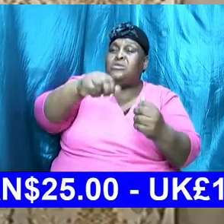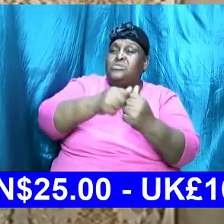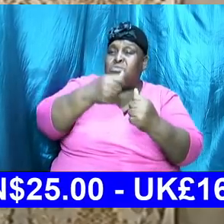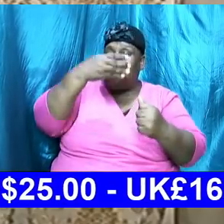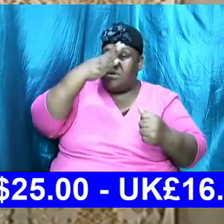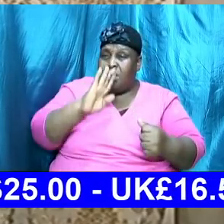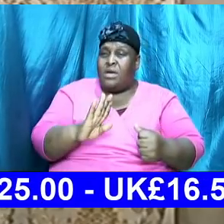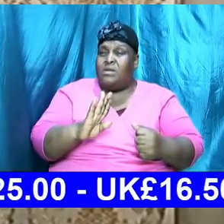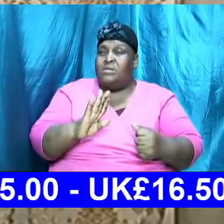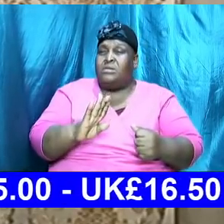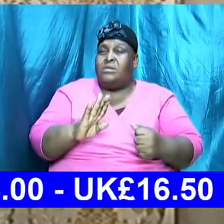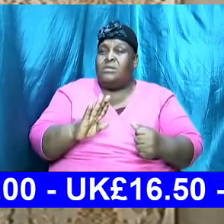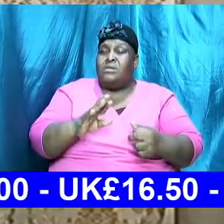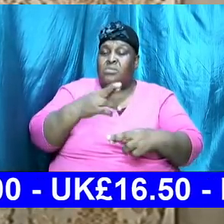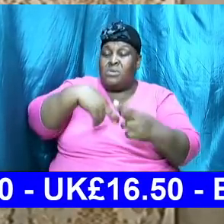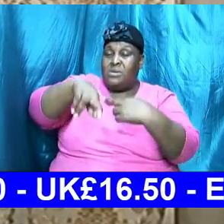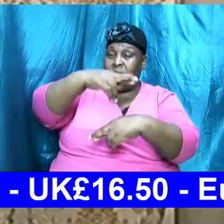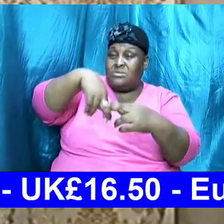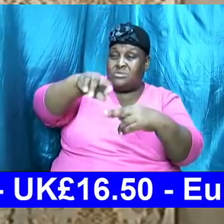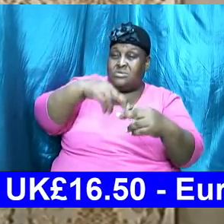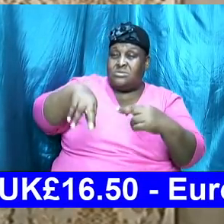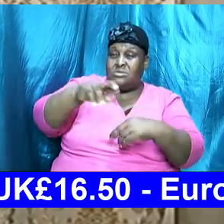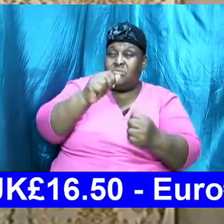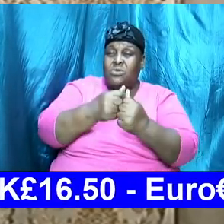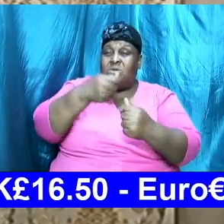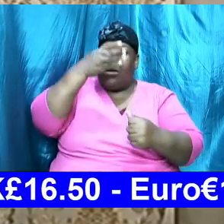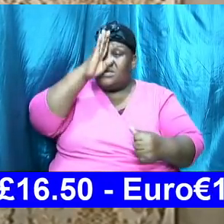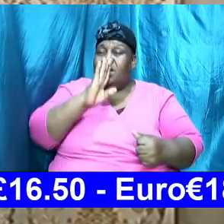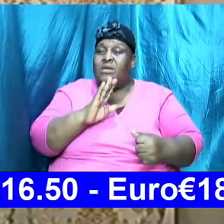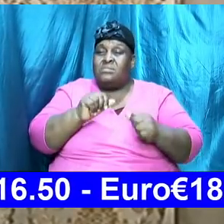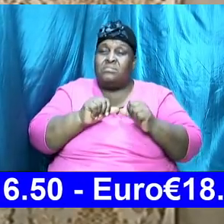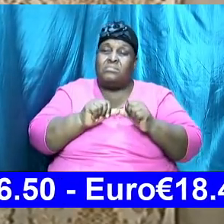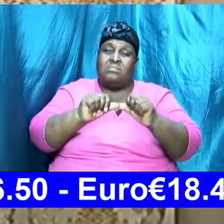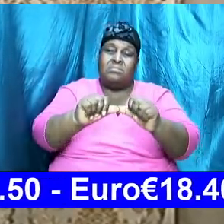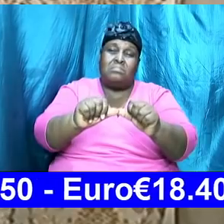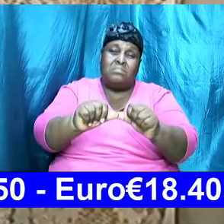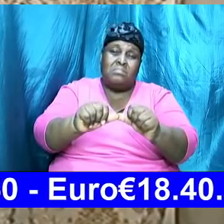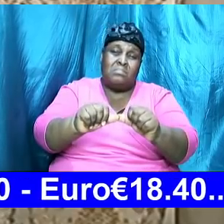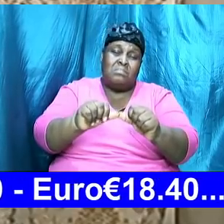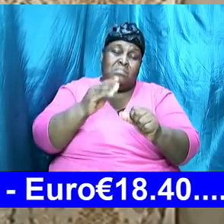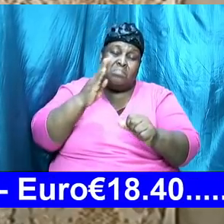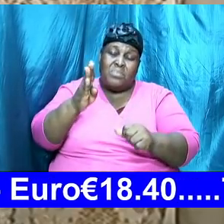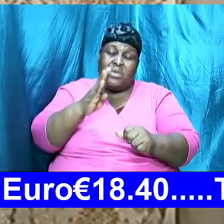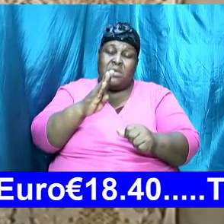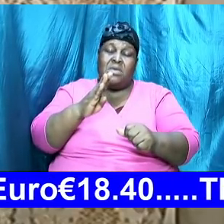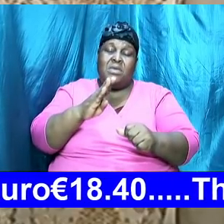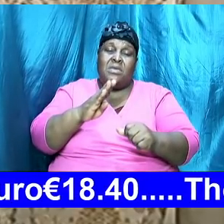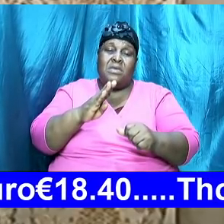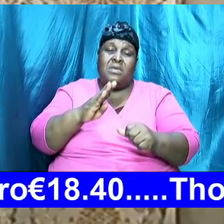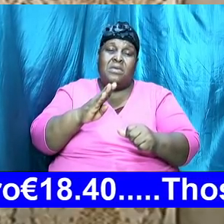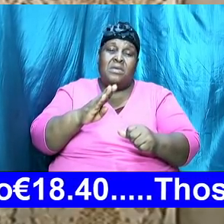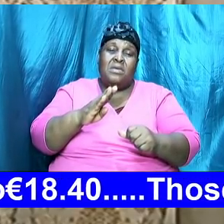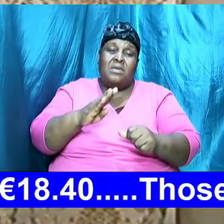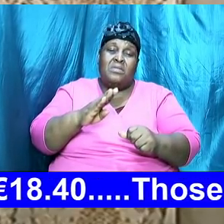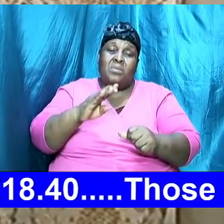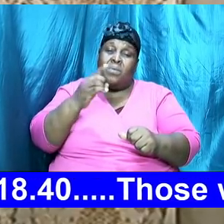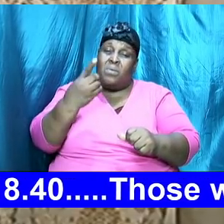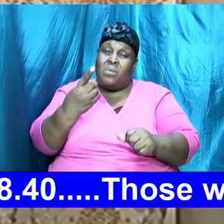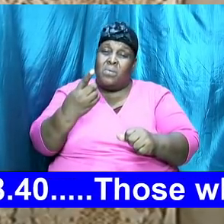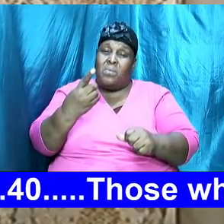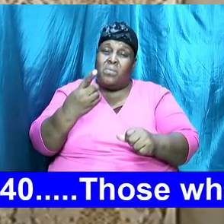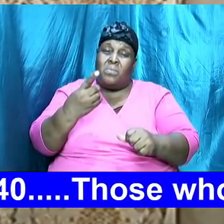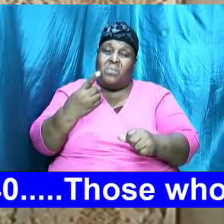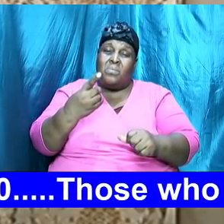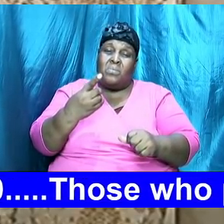fact, a relationship with God consistent would be the ultimate in terms of relationship. And